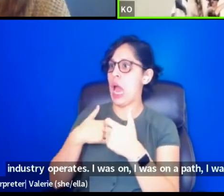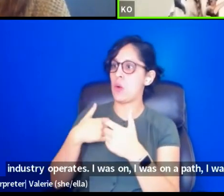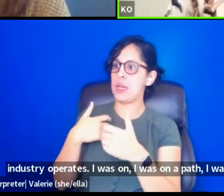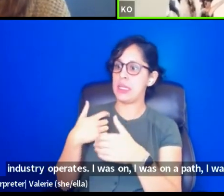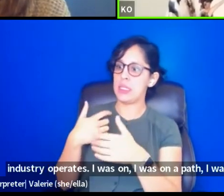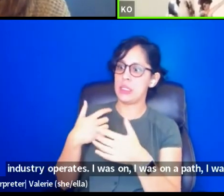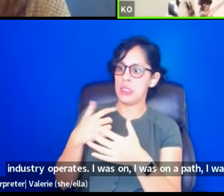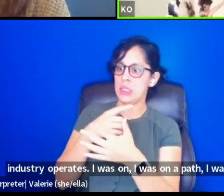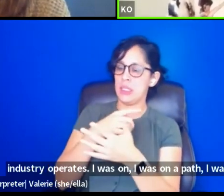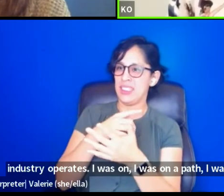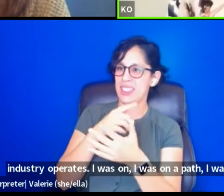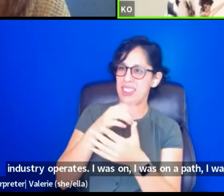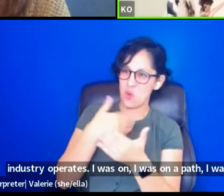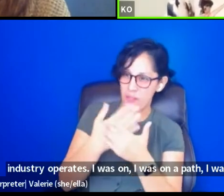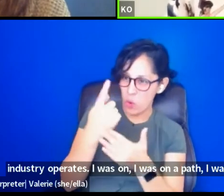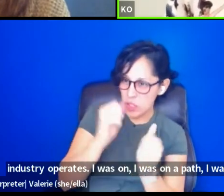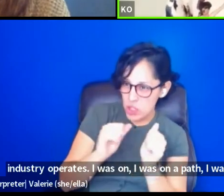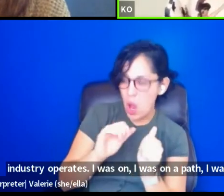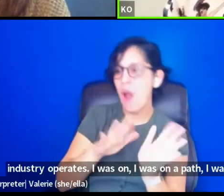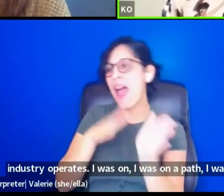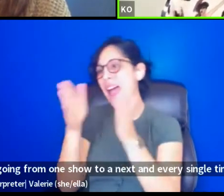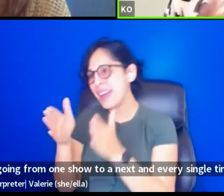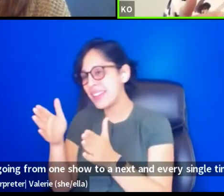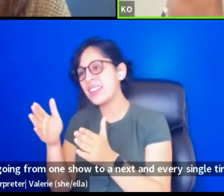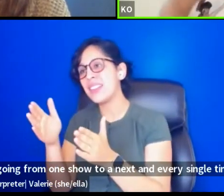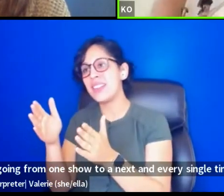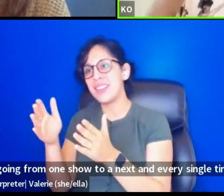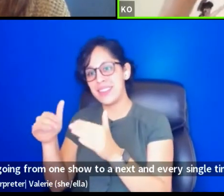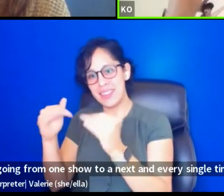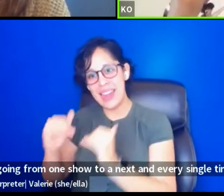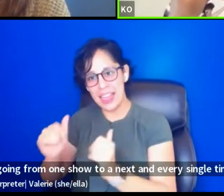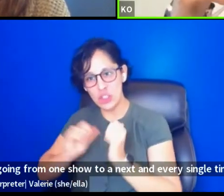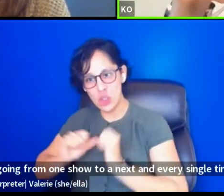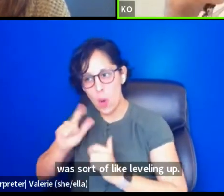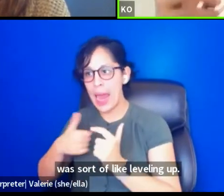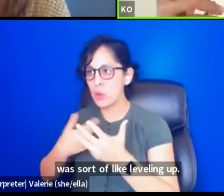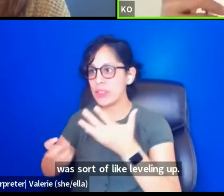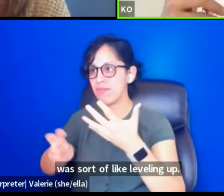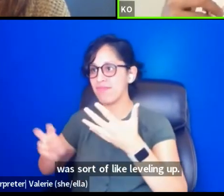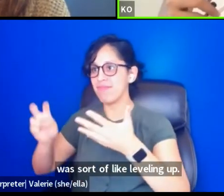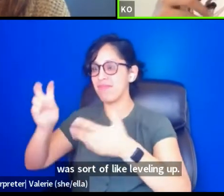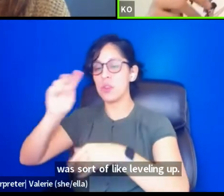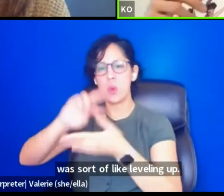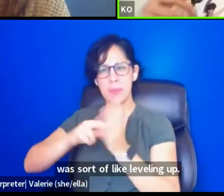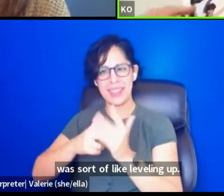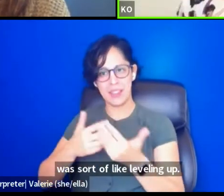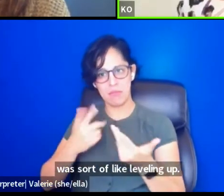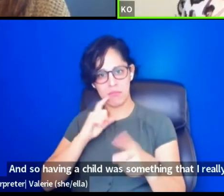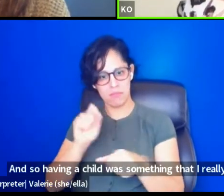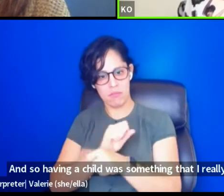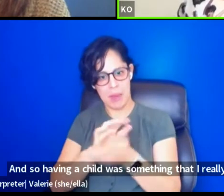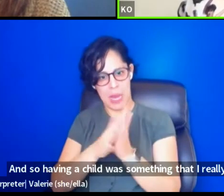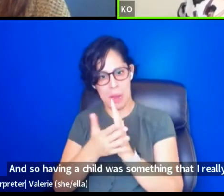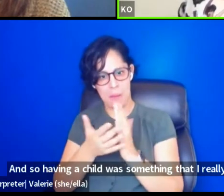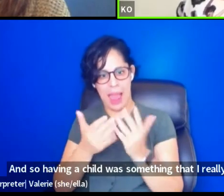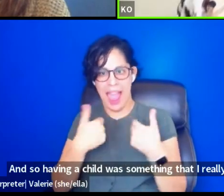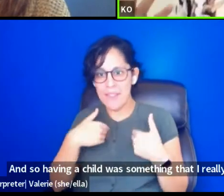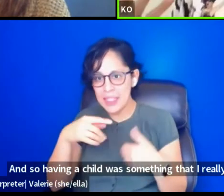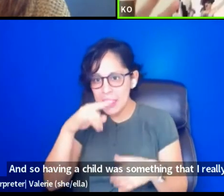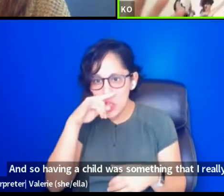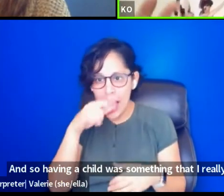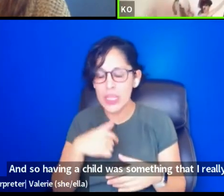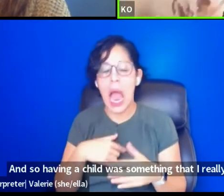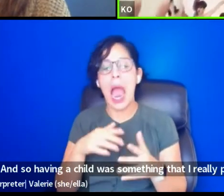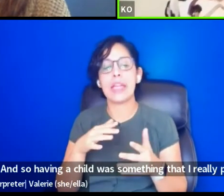next and every single time I was sort of like leveling up. And so having a child was something that I had really put very far behind,